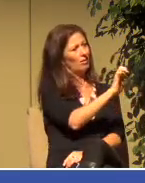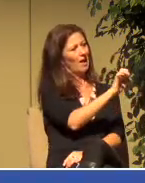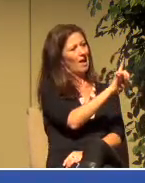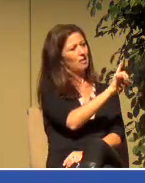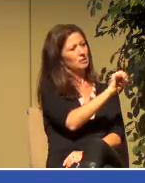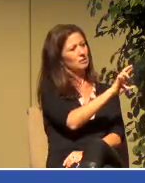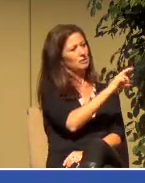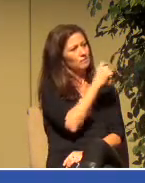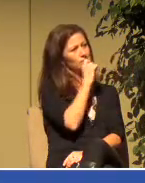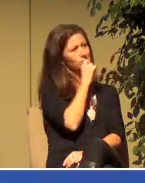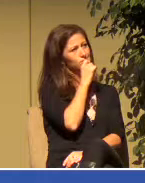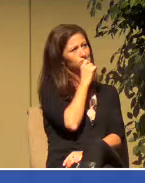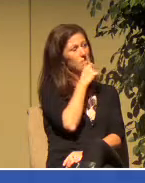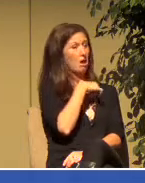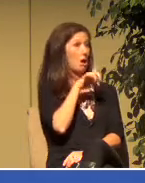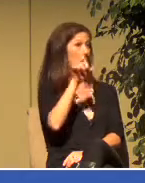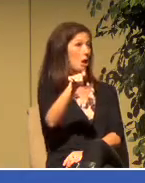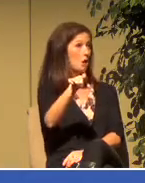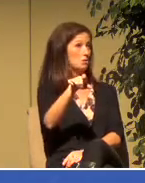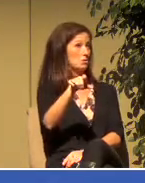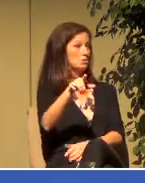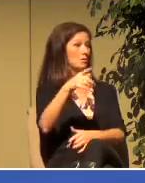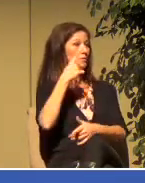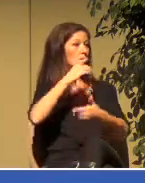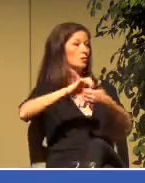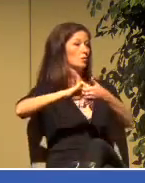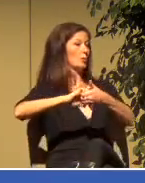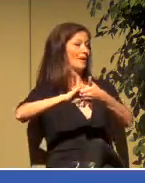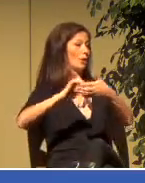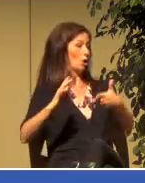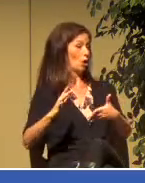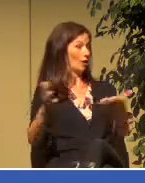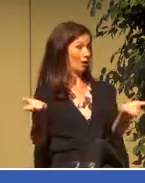And they've asked him to be a greeter at the door. Really?